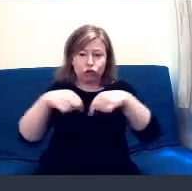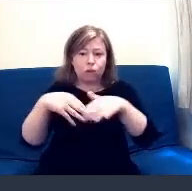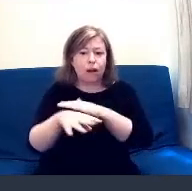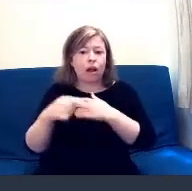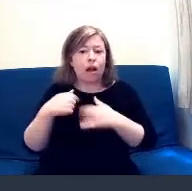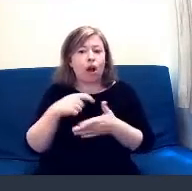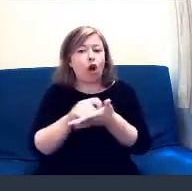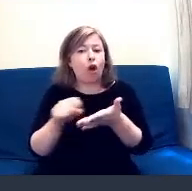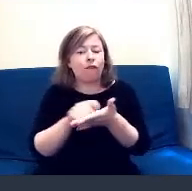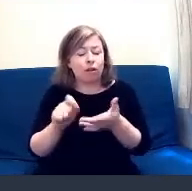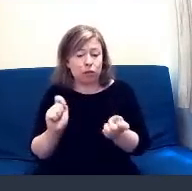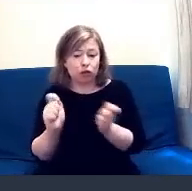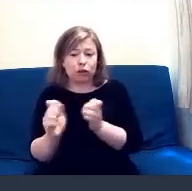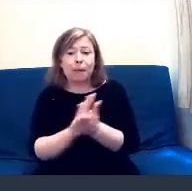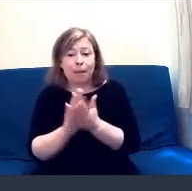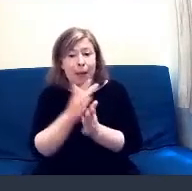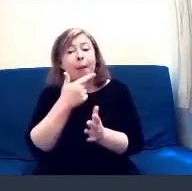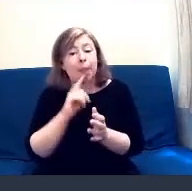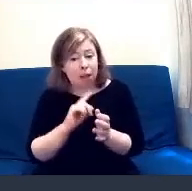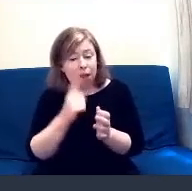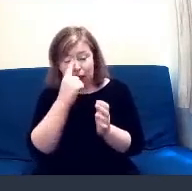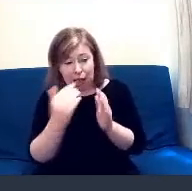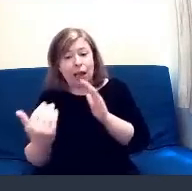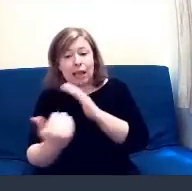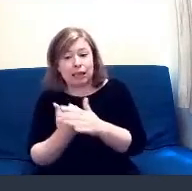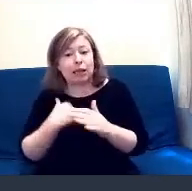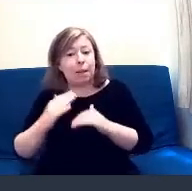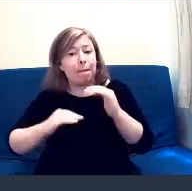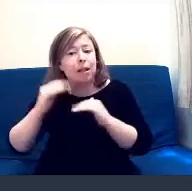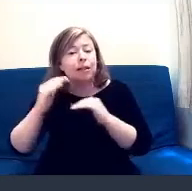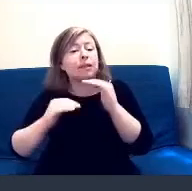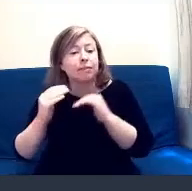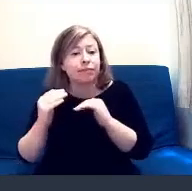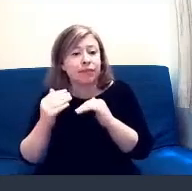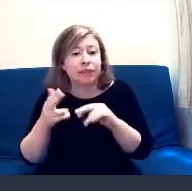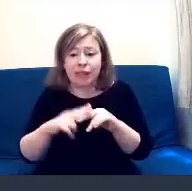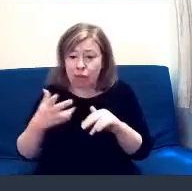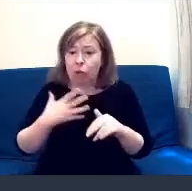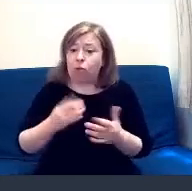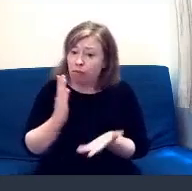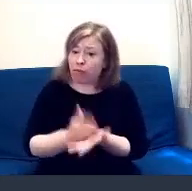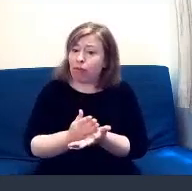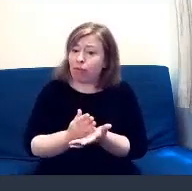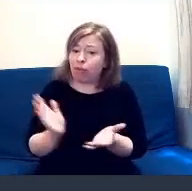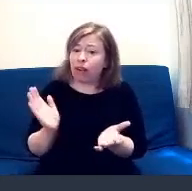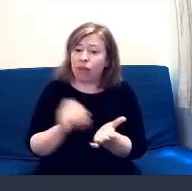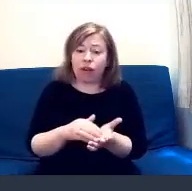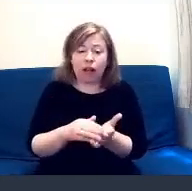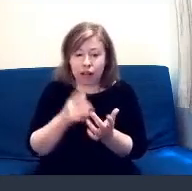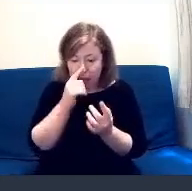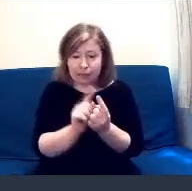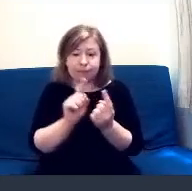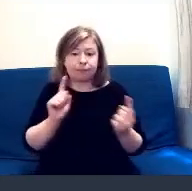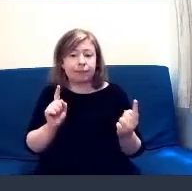some people can come in if they'd like to be there in person, at a, you know, physically good distance so that it is safe. But